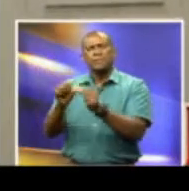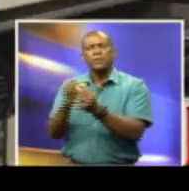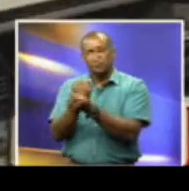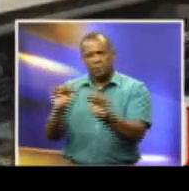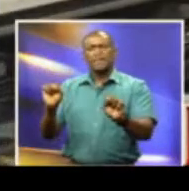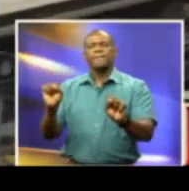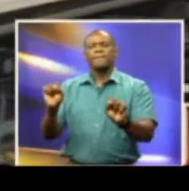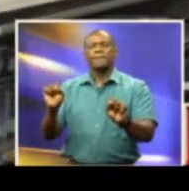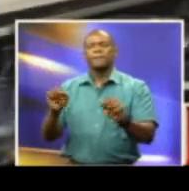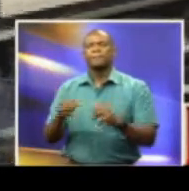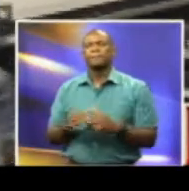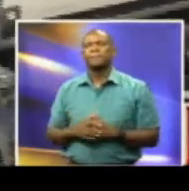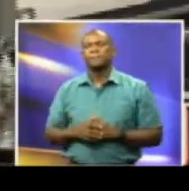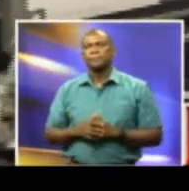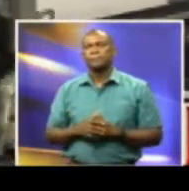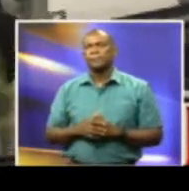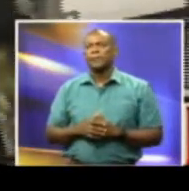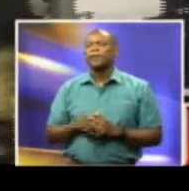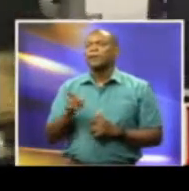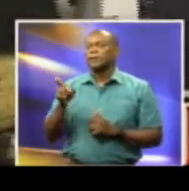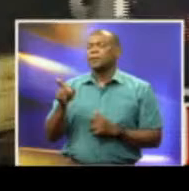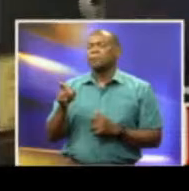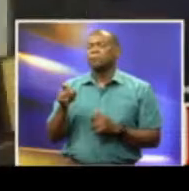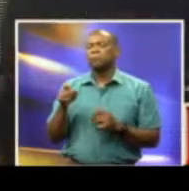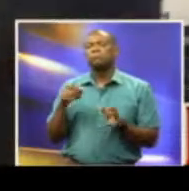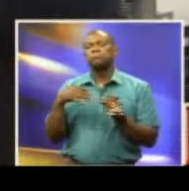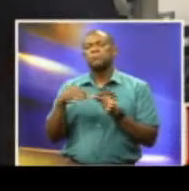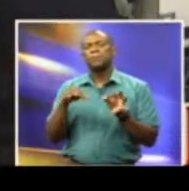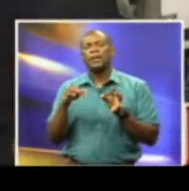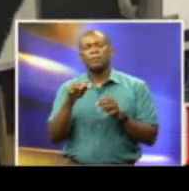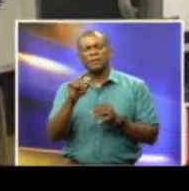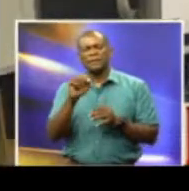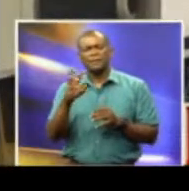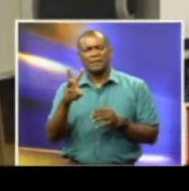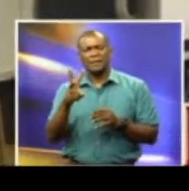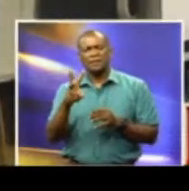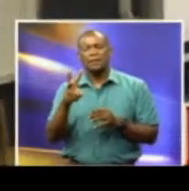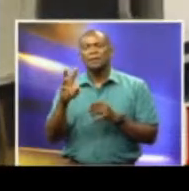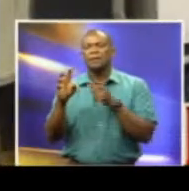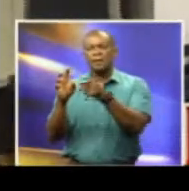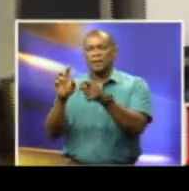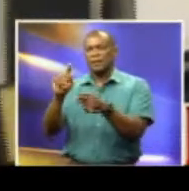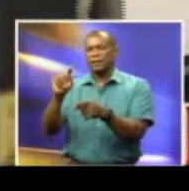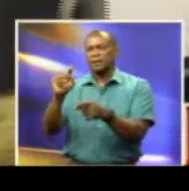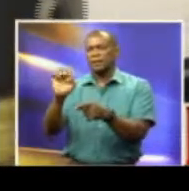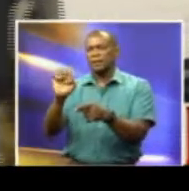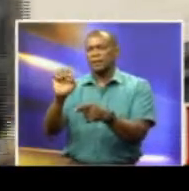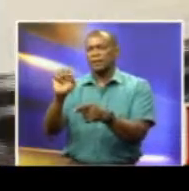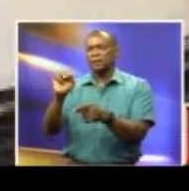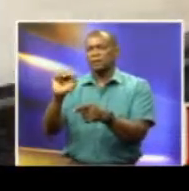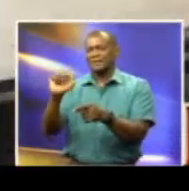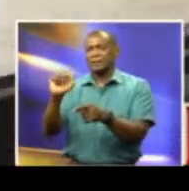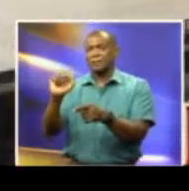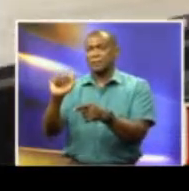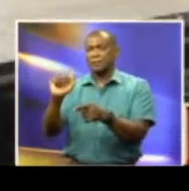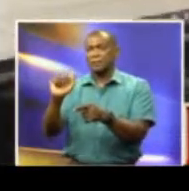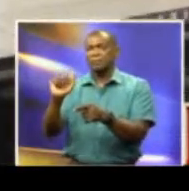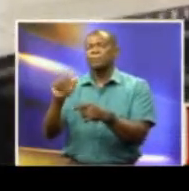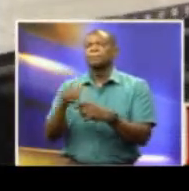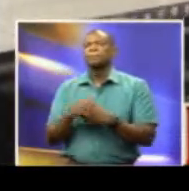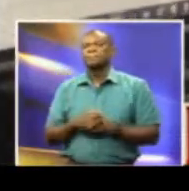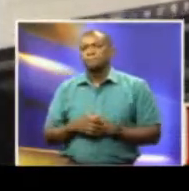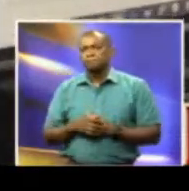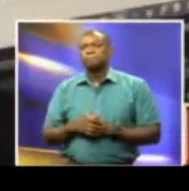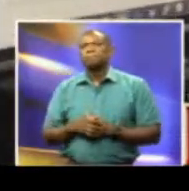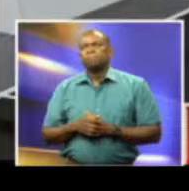period. The Chief Secretary spoke with the TV6 at TEMA's commander center, Fairfield Complex, Tobago. Elizabeth Williams,